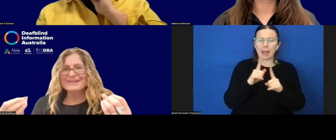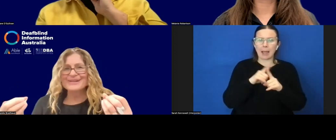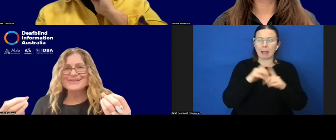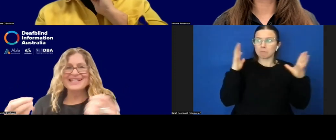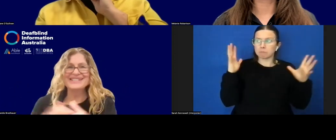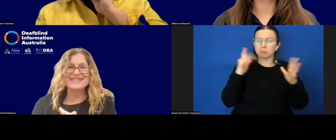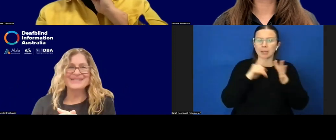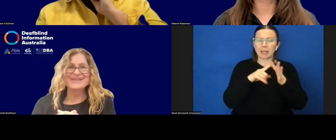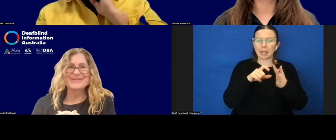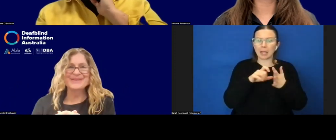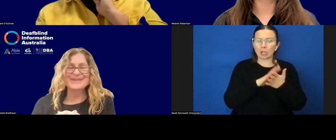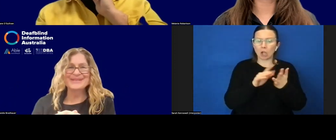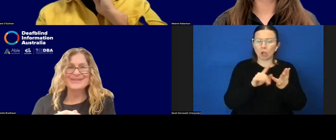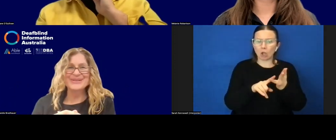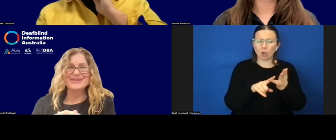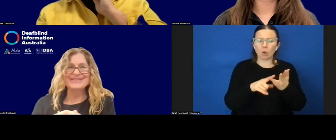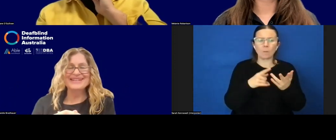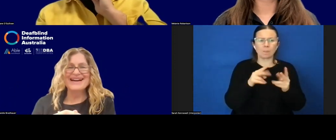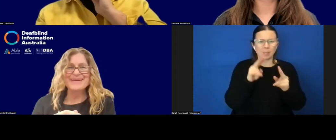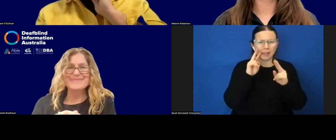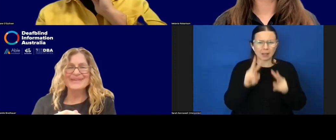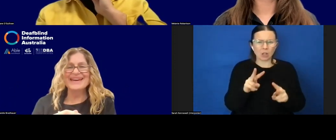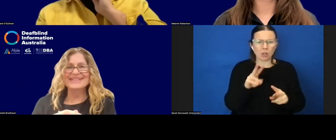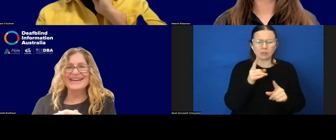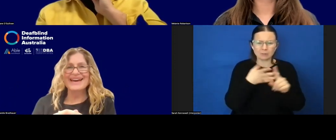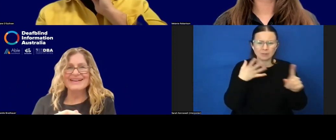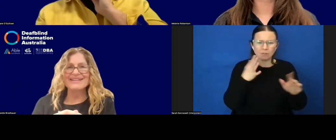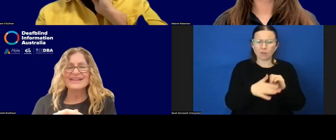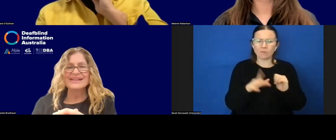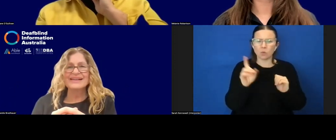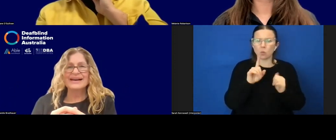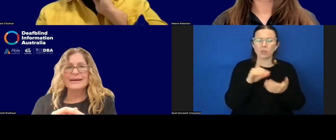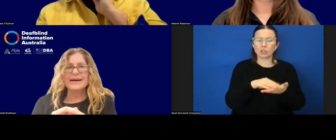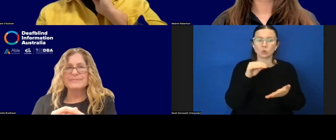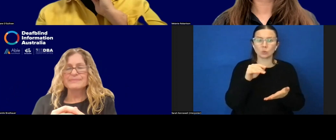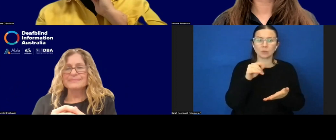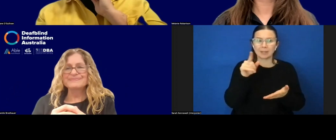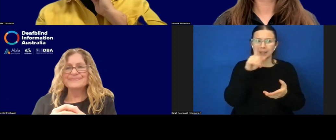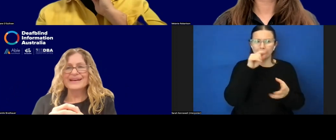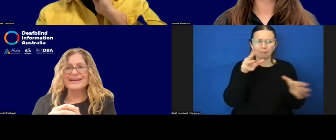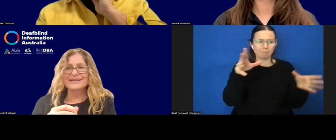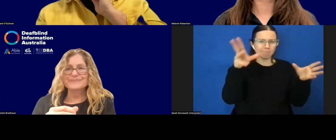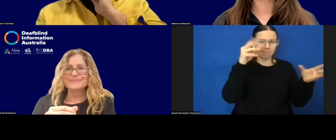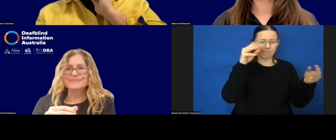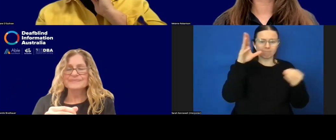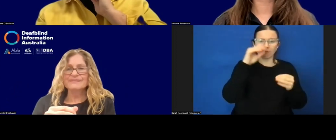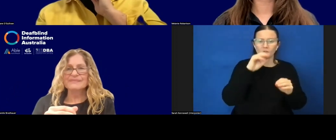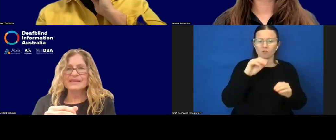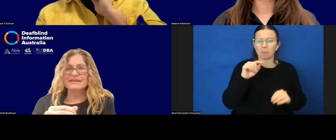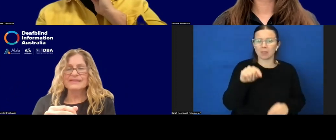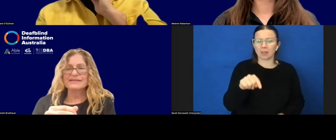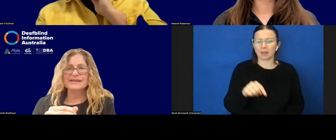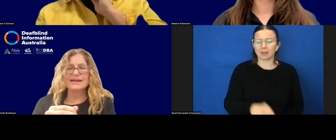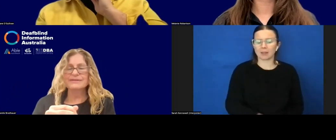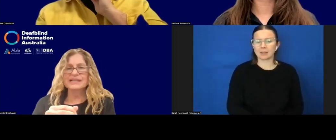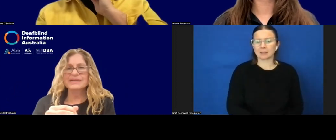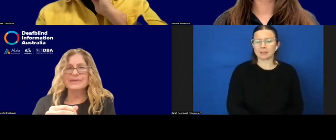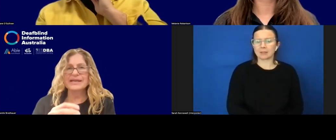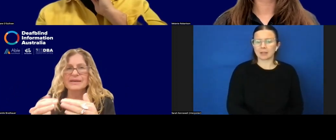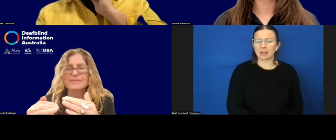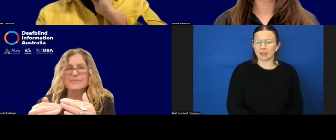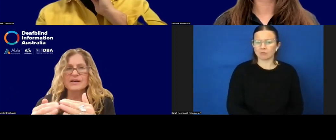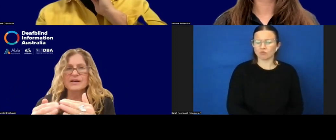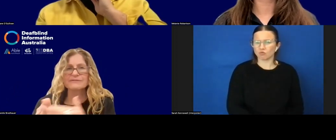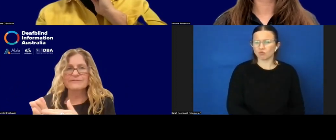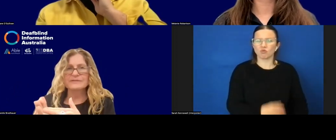paying close attention to what the student can gather and really